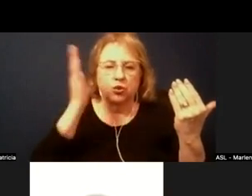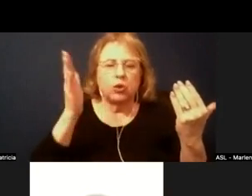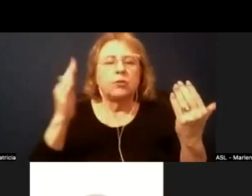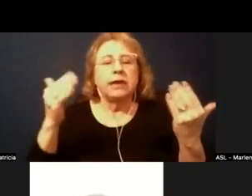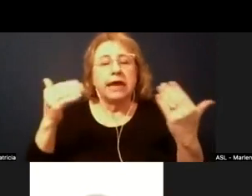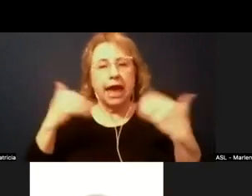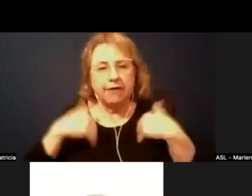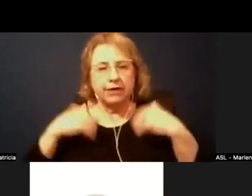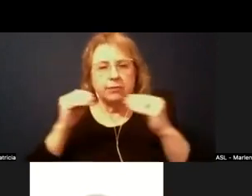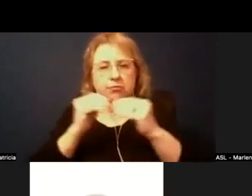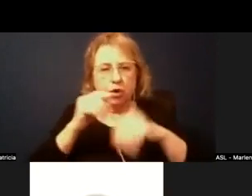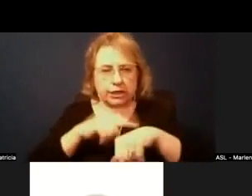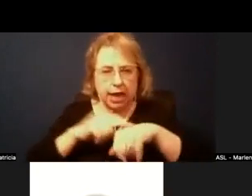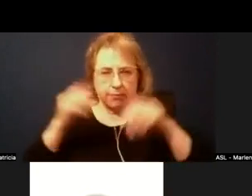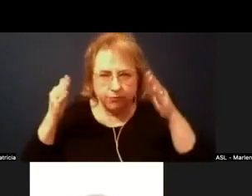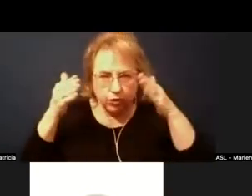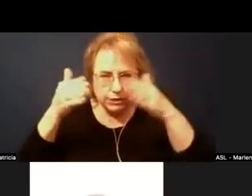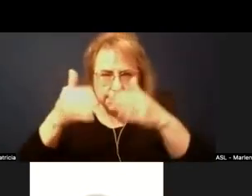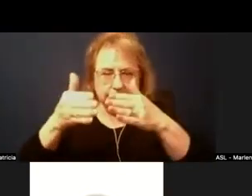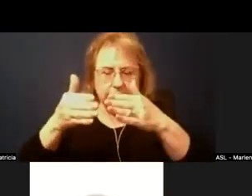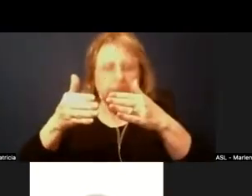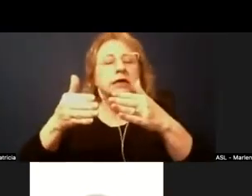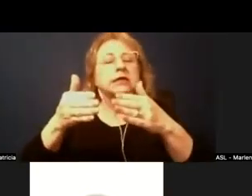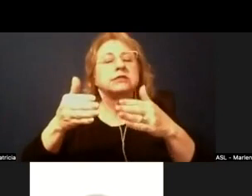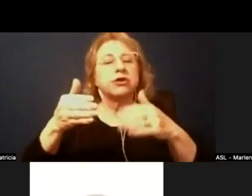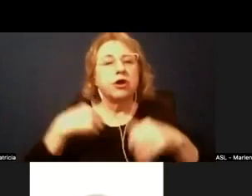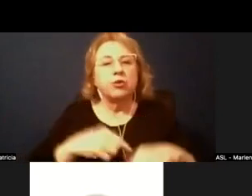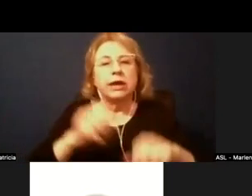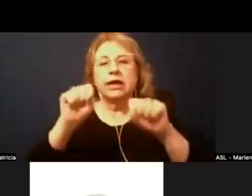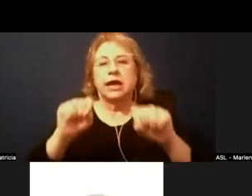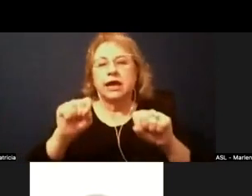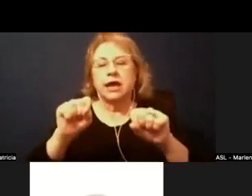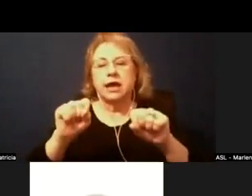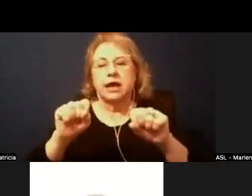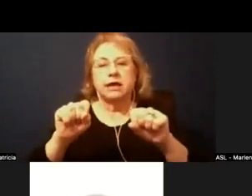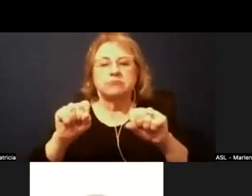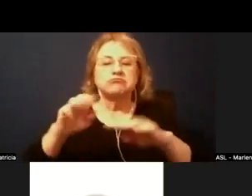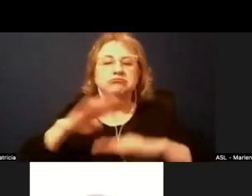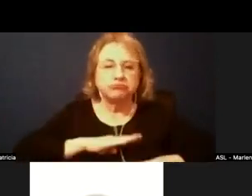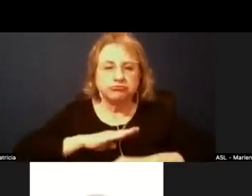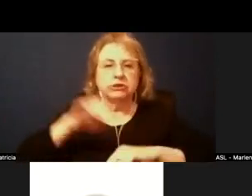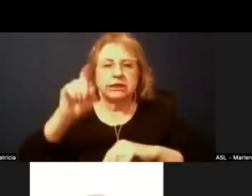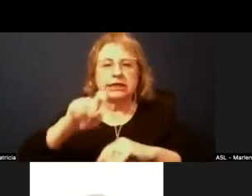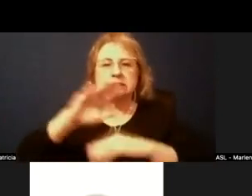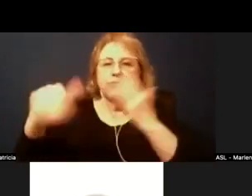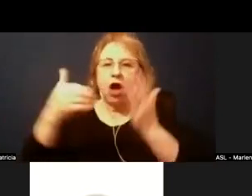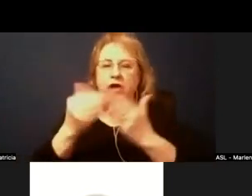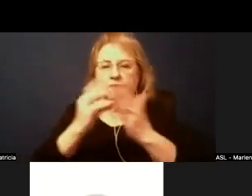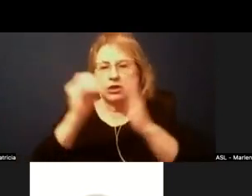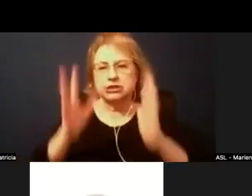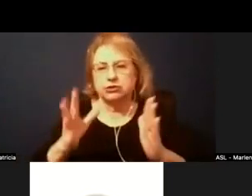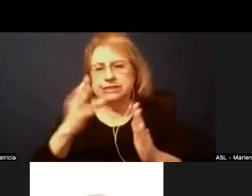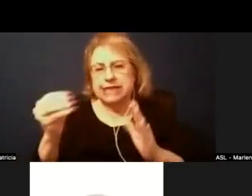time on in terms of just making sure we're meeting the needs of all of our students and all of our families.